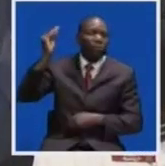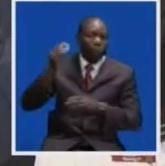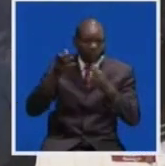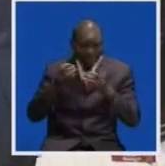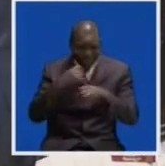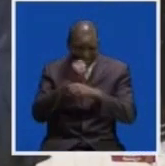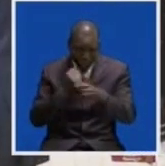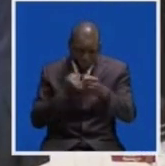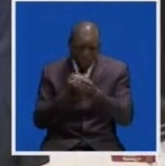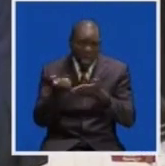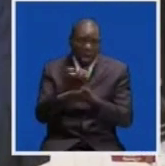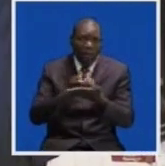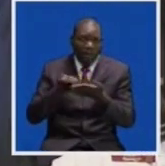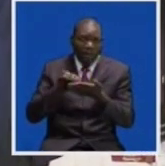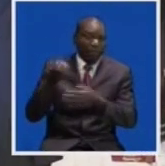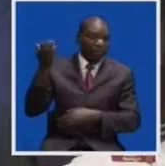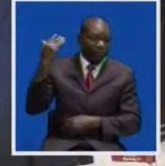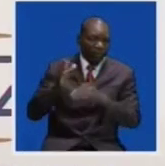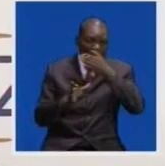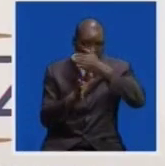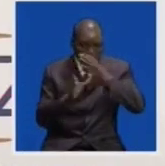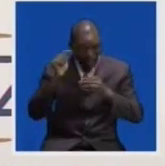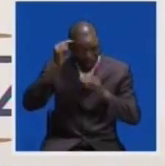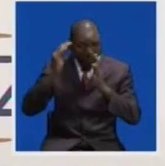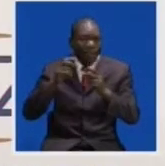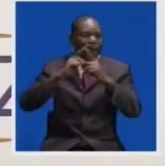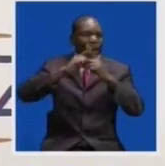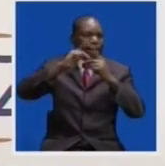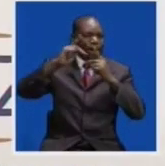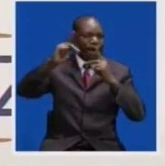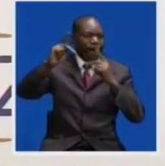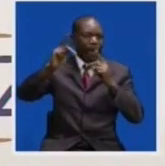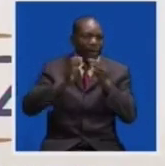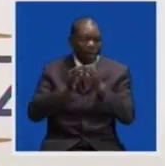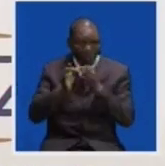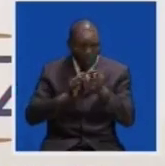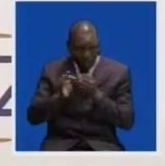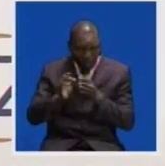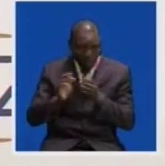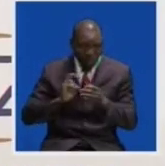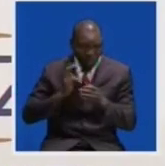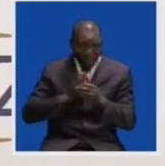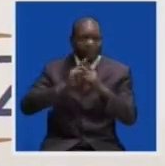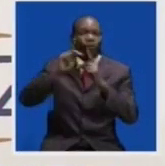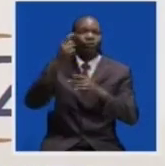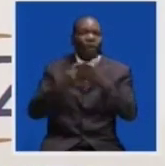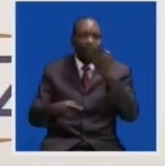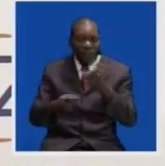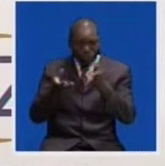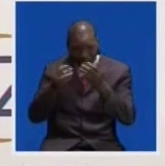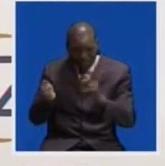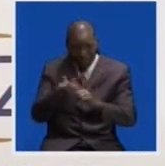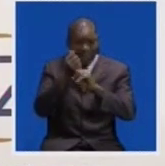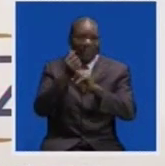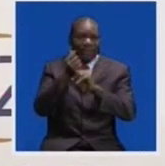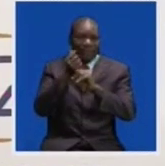former central bank deputy governor outlines his vision. Our vision therefore is to attain fiscal fitness, increase tax